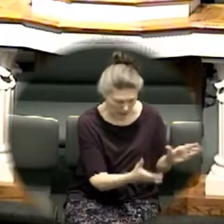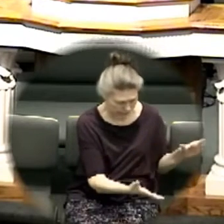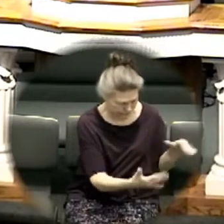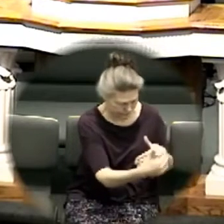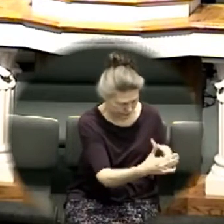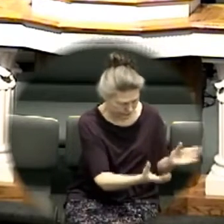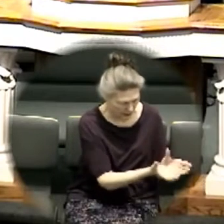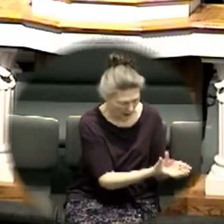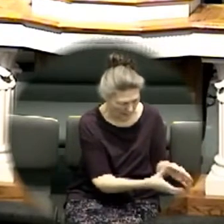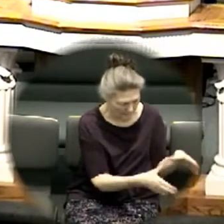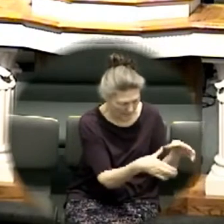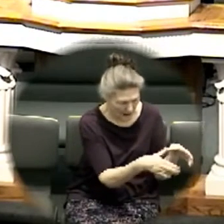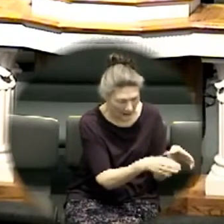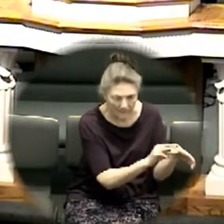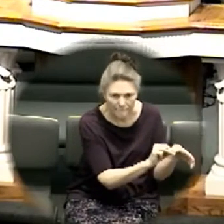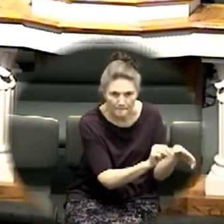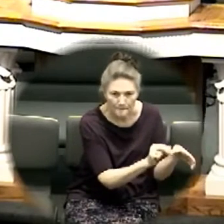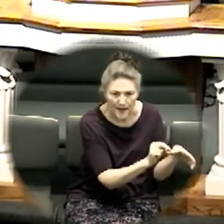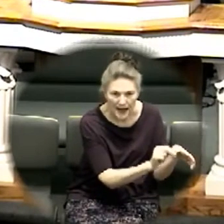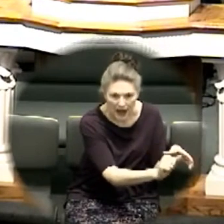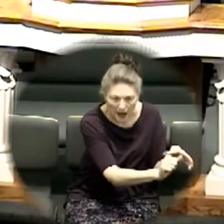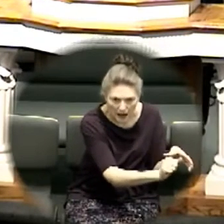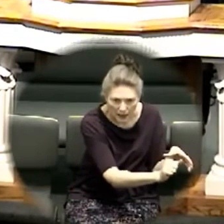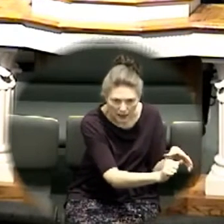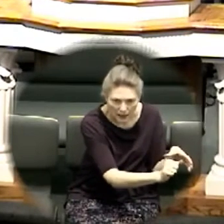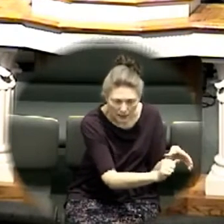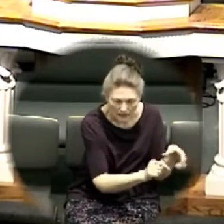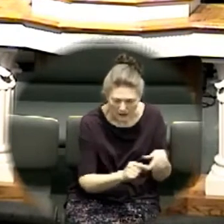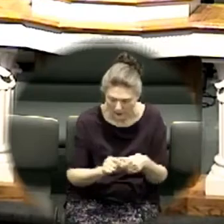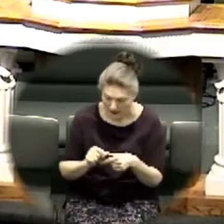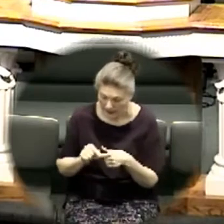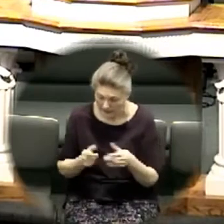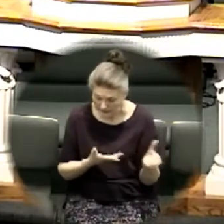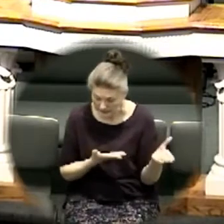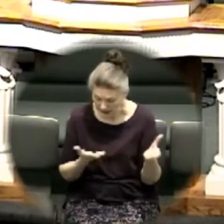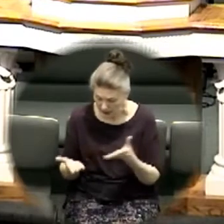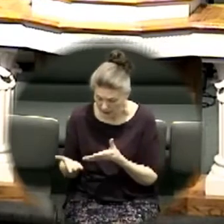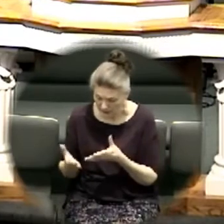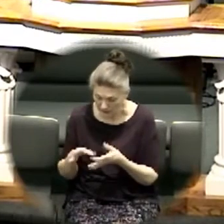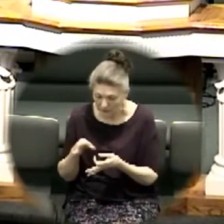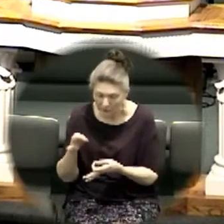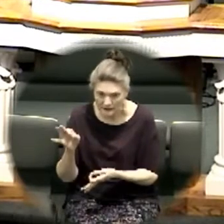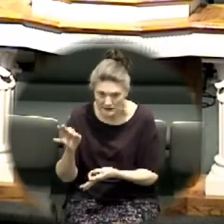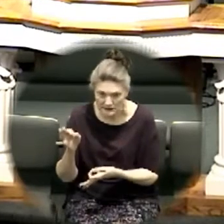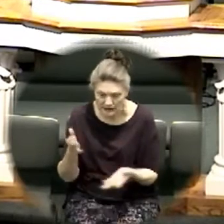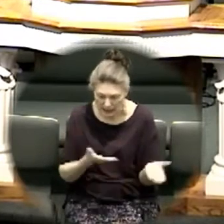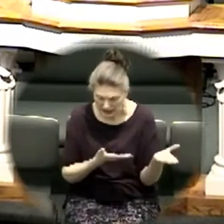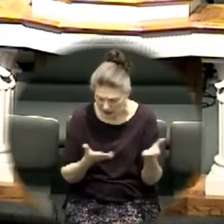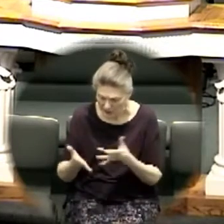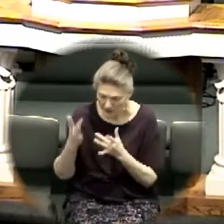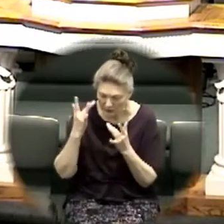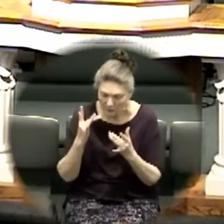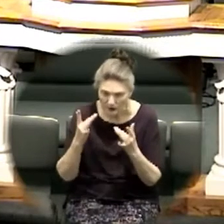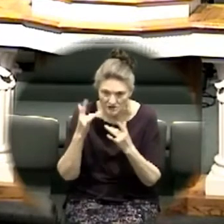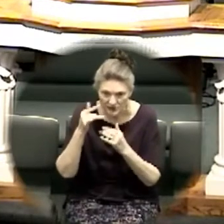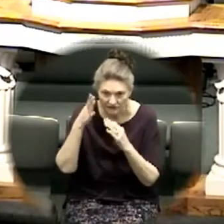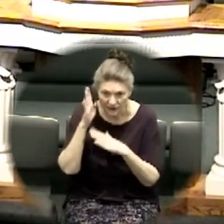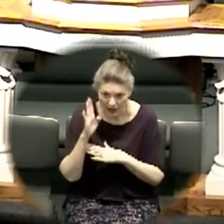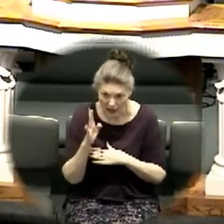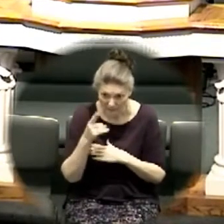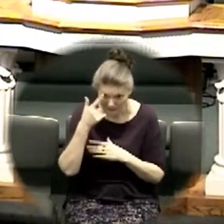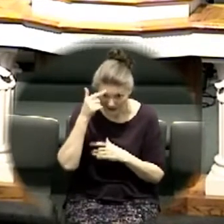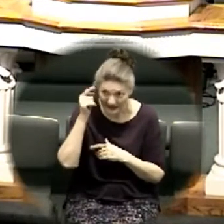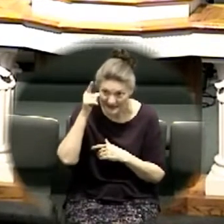God was in Jesus Christ so he was carrying the presence he was carrying the mercy seat of God because he